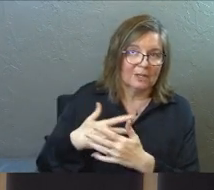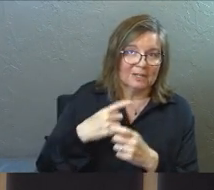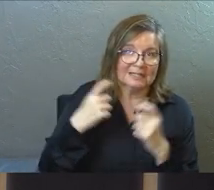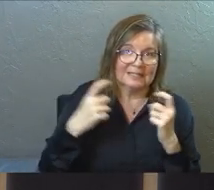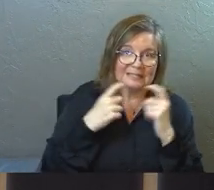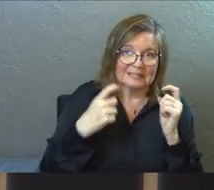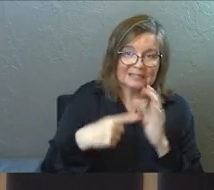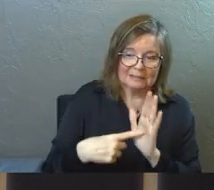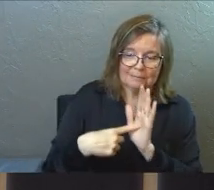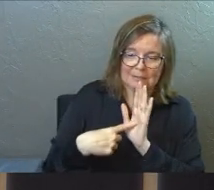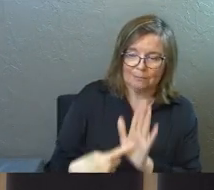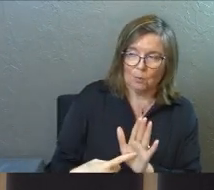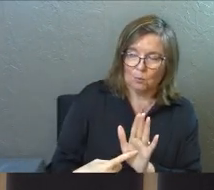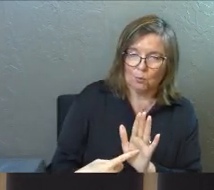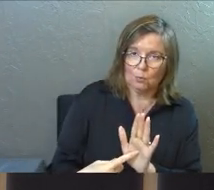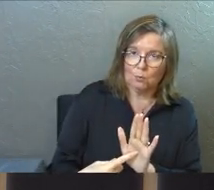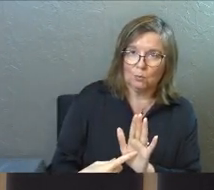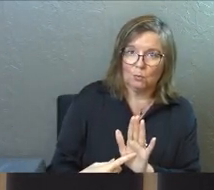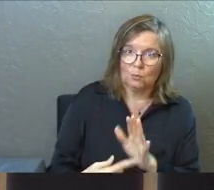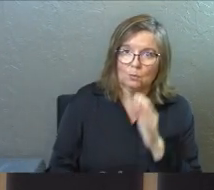their sins will be exposed.